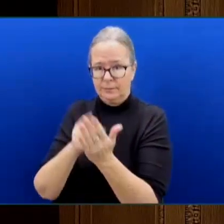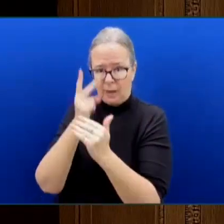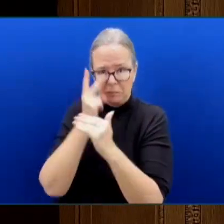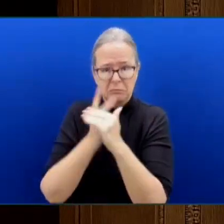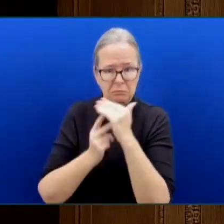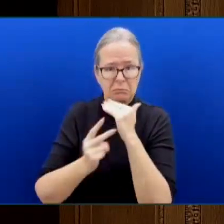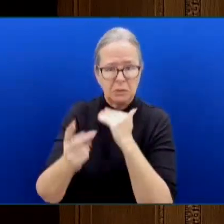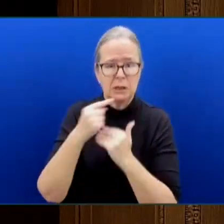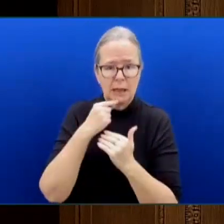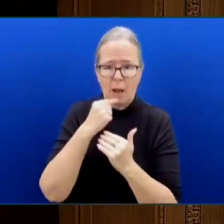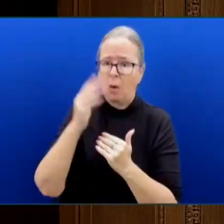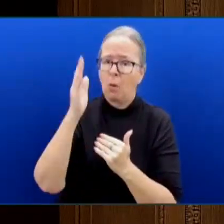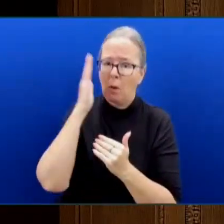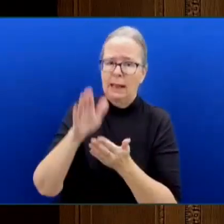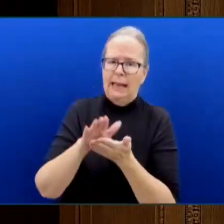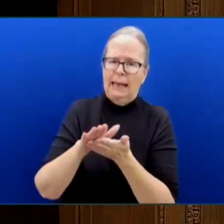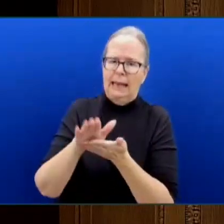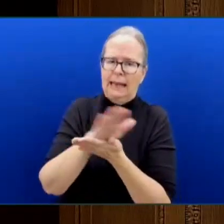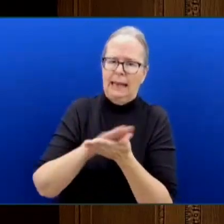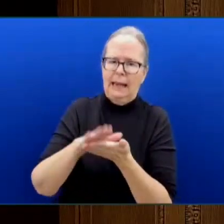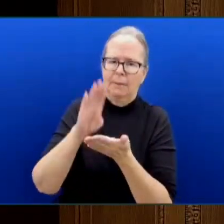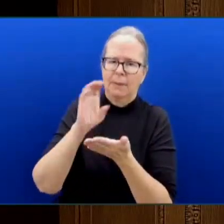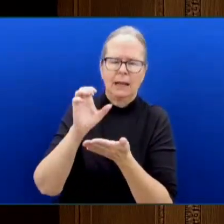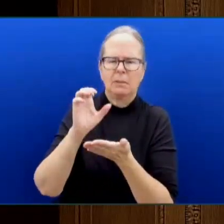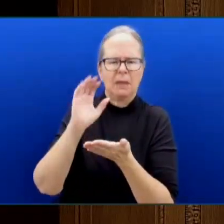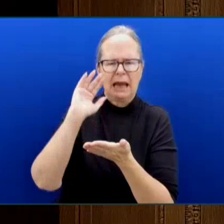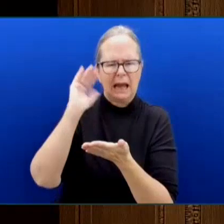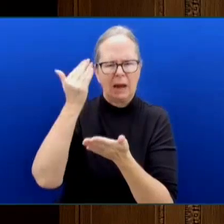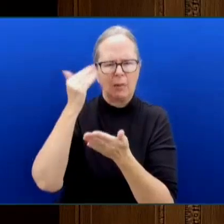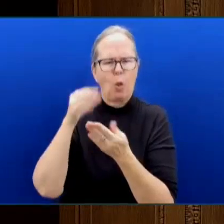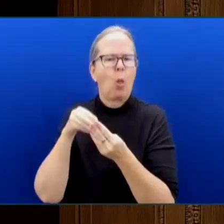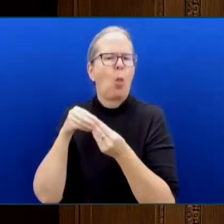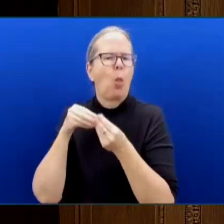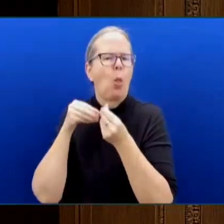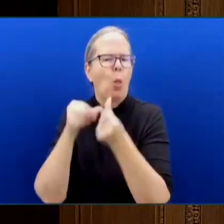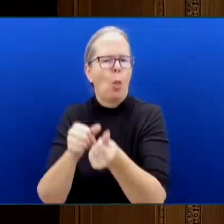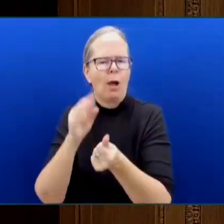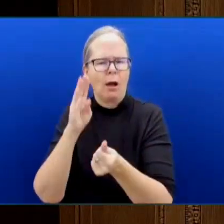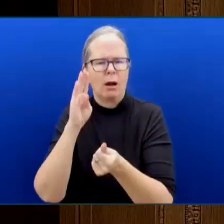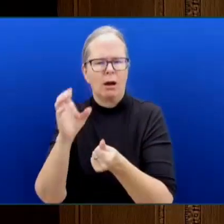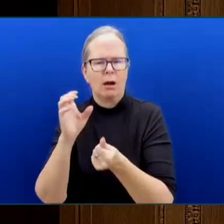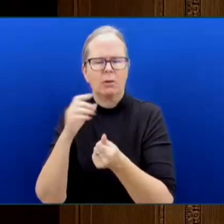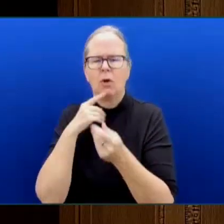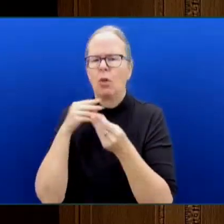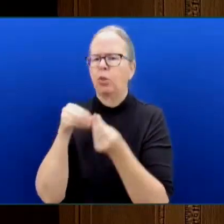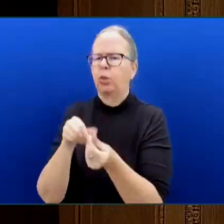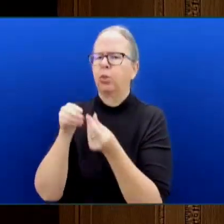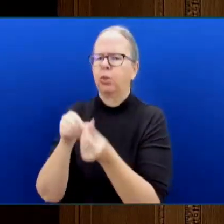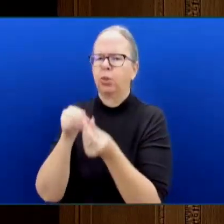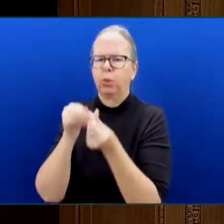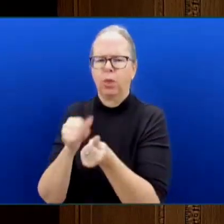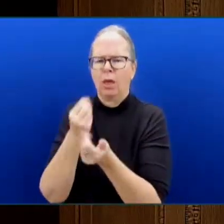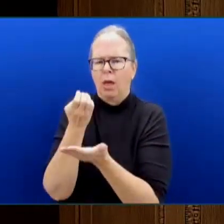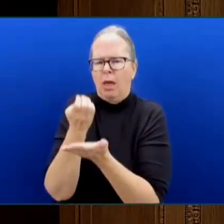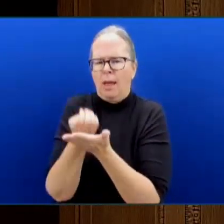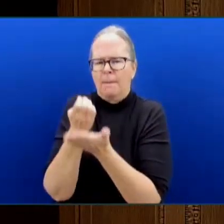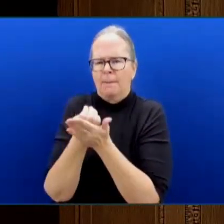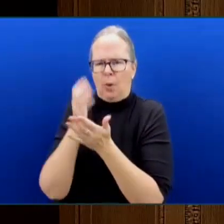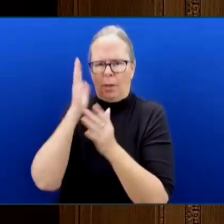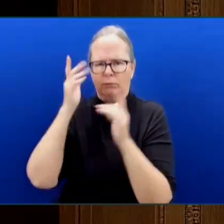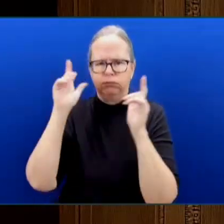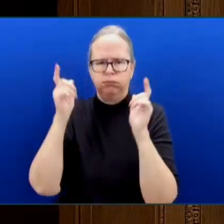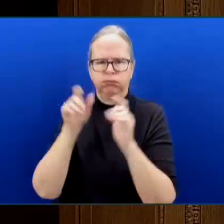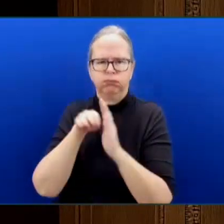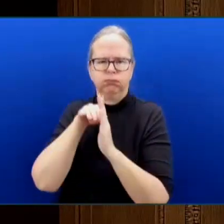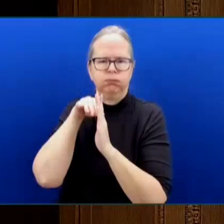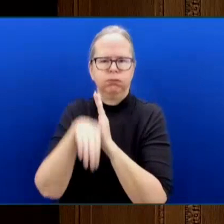to the BC economy by shrinking by upwards of $28 billion in the next six years and